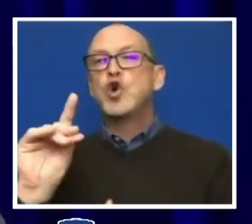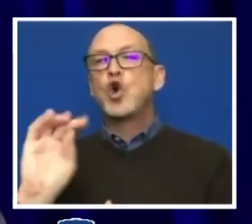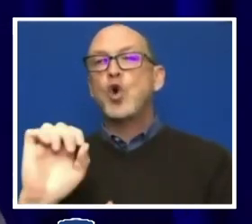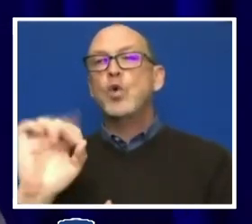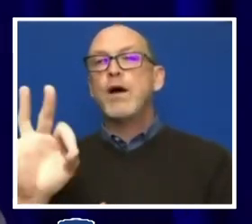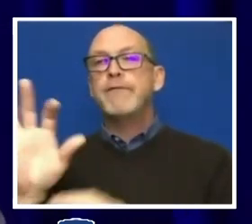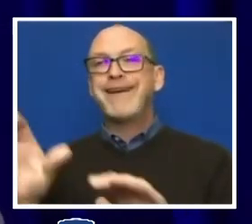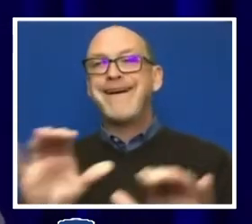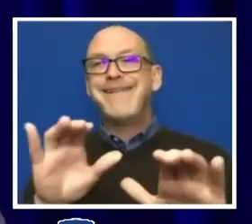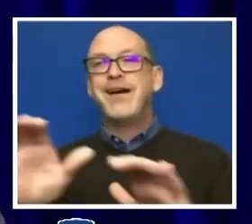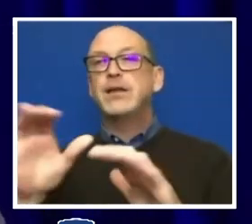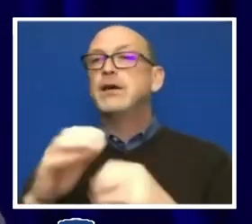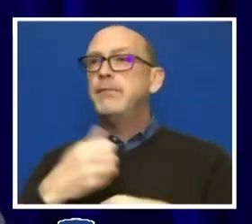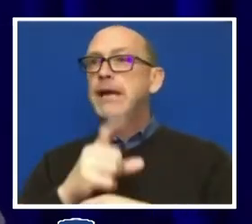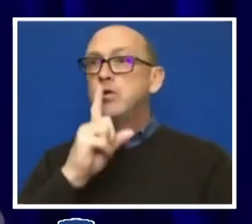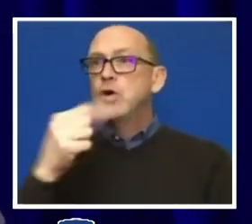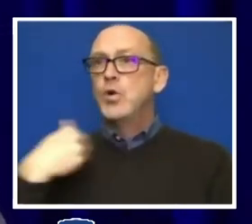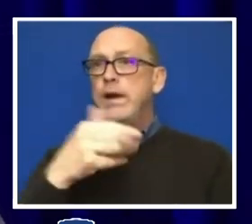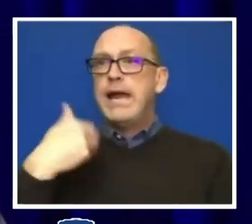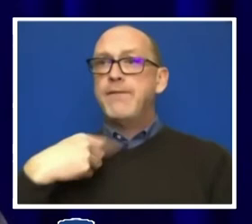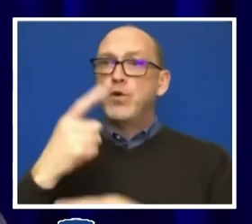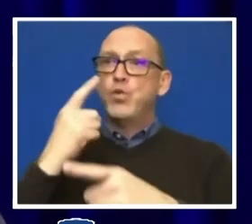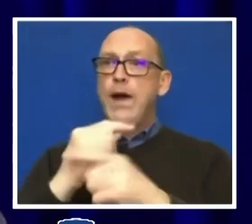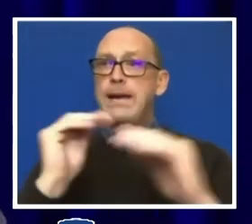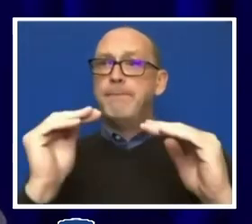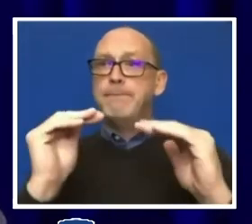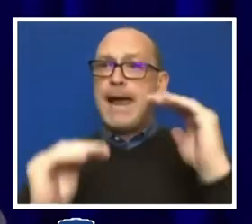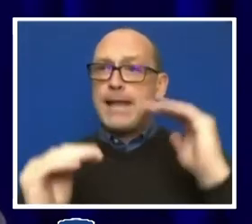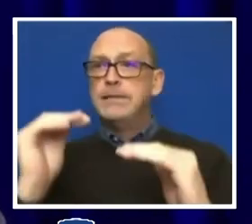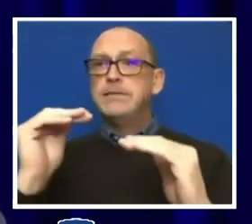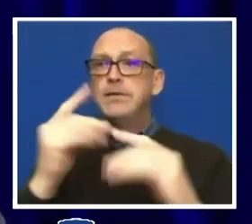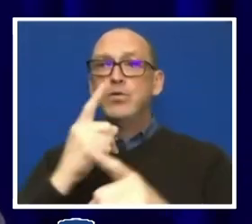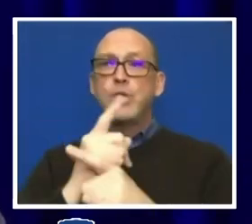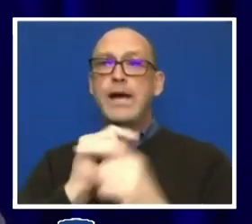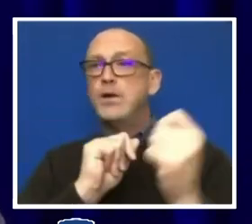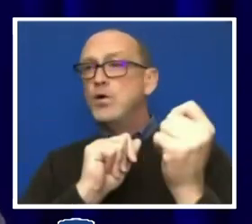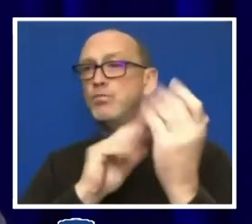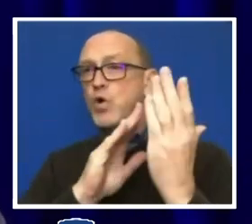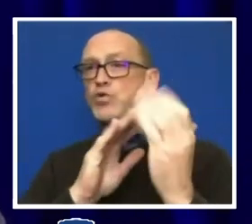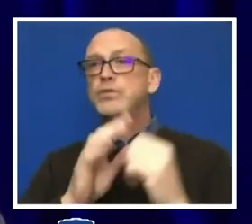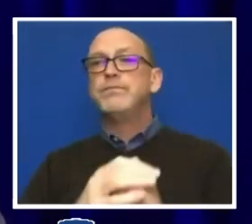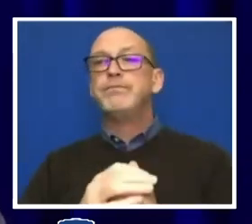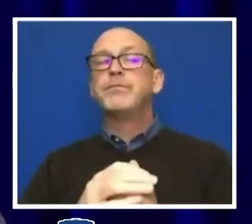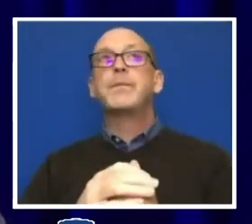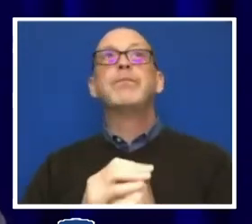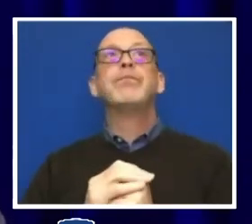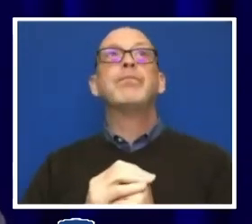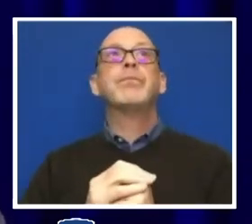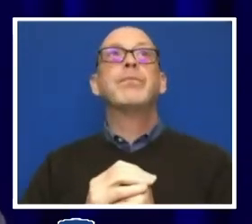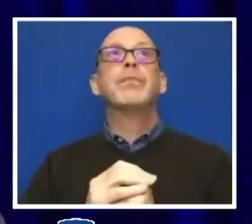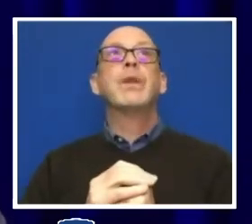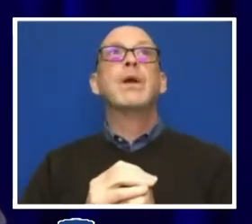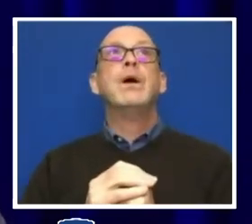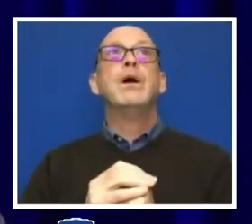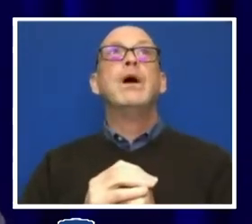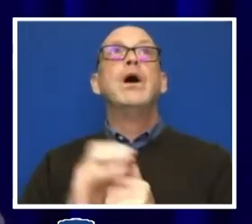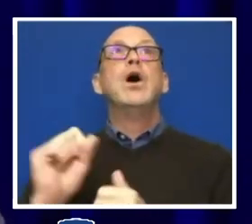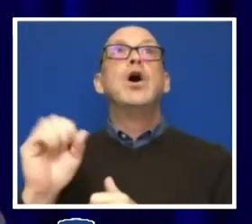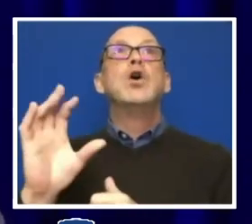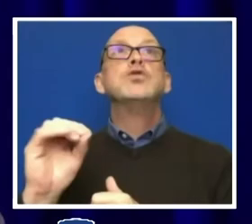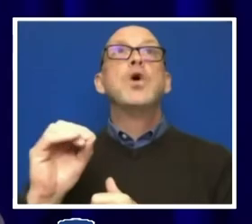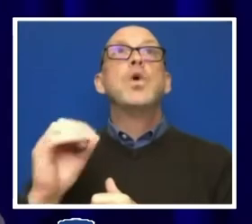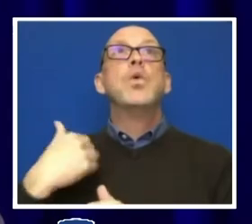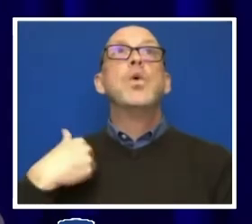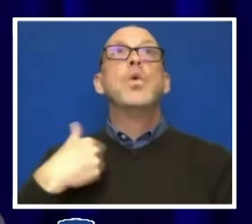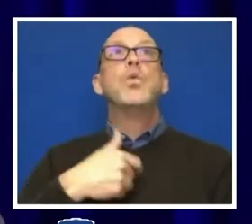sure that we had the right balance and the right approach. So, Shobha, perhaps you could tell us the importance of